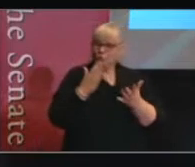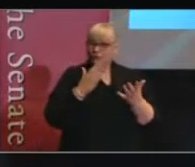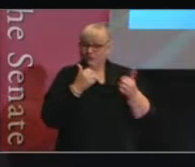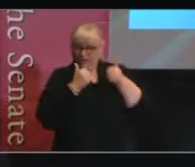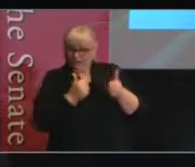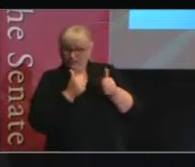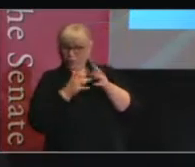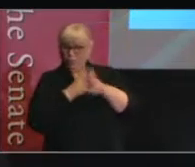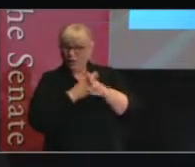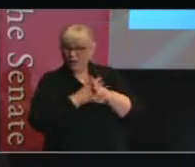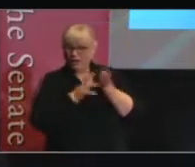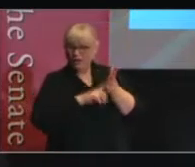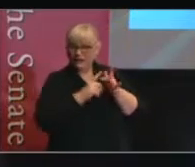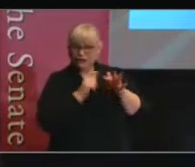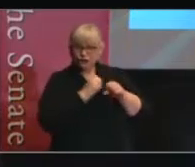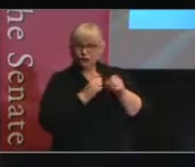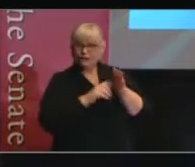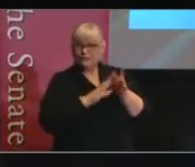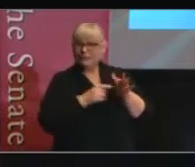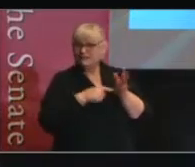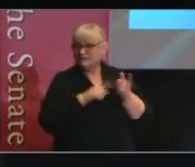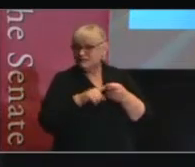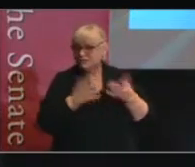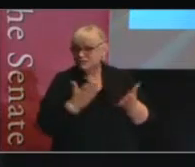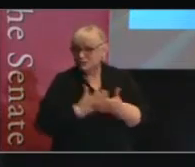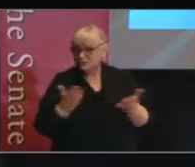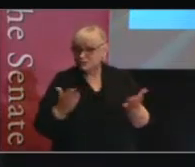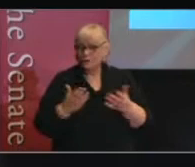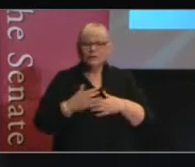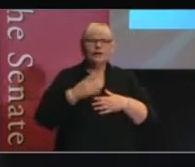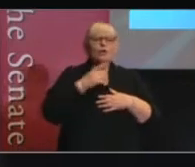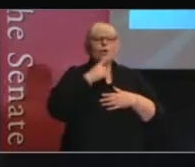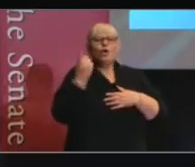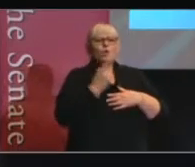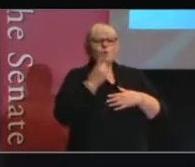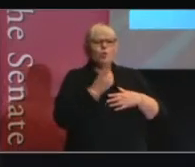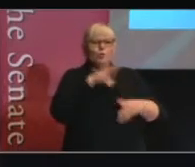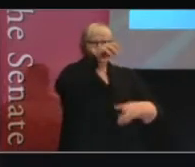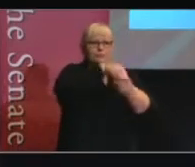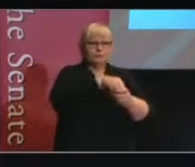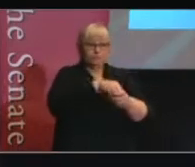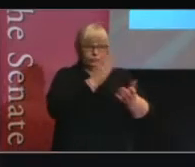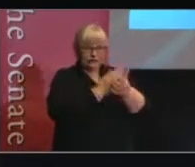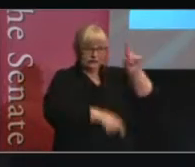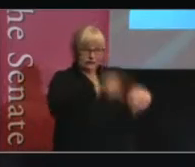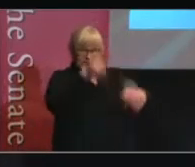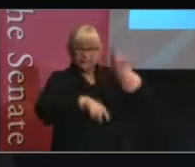So, it's possible to look at a committee and say, how diverse was the participation in that committee?